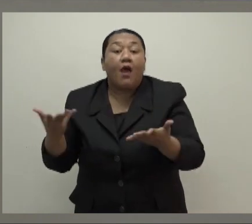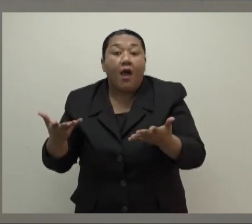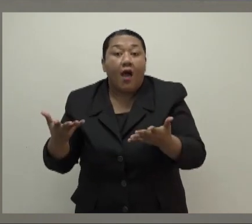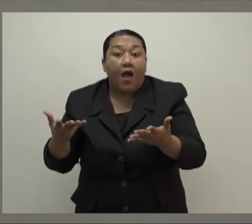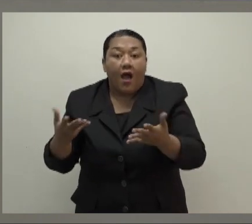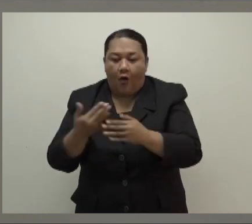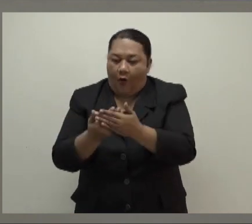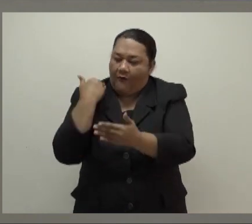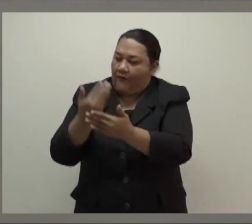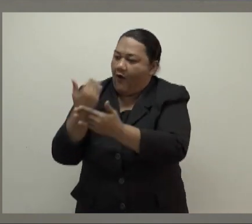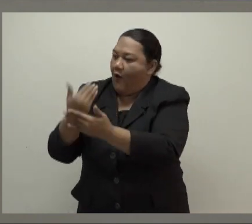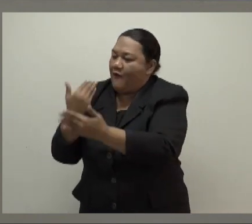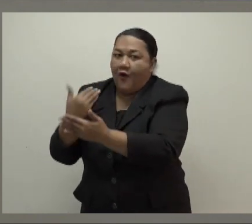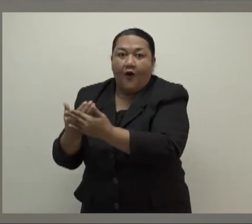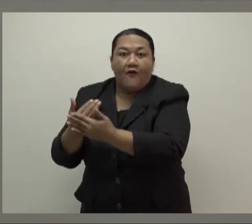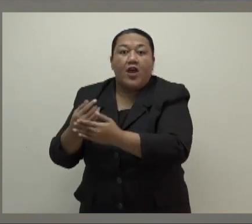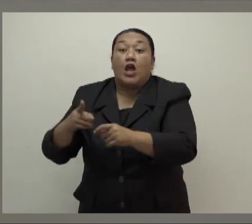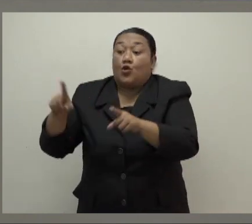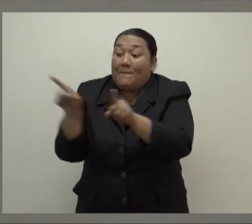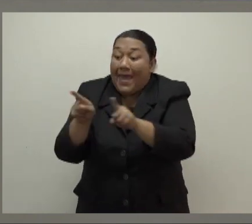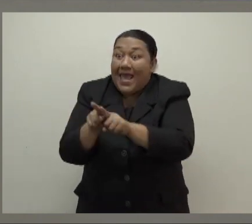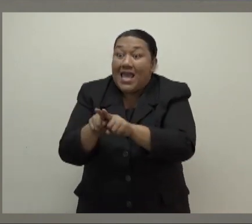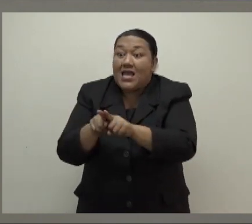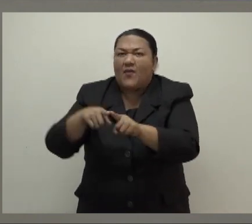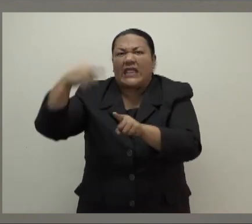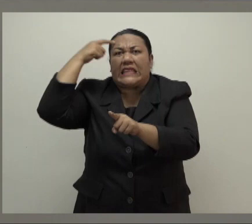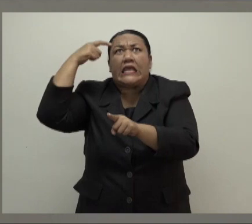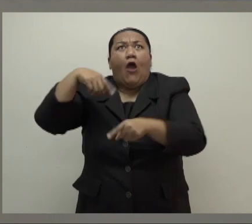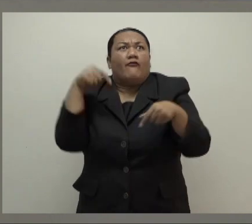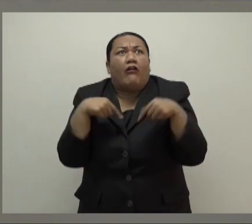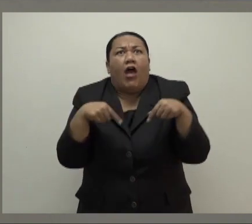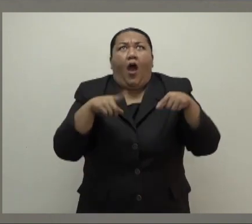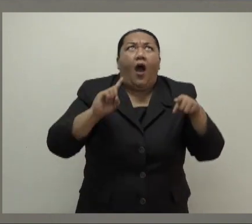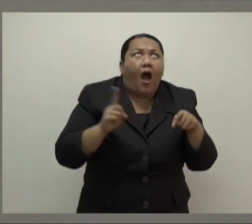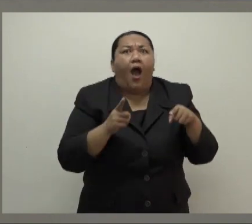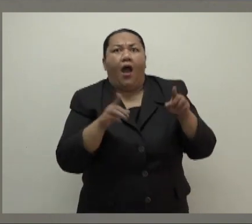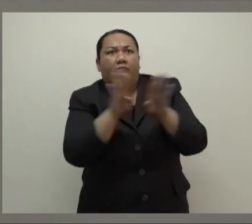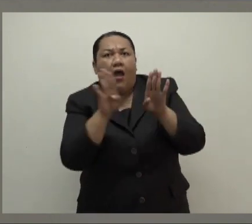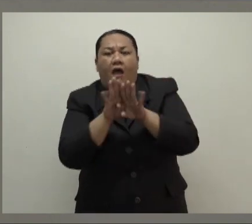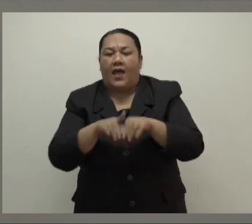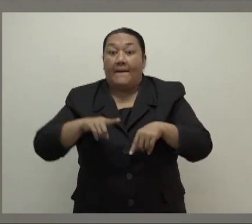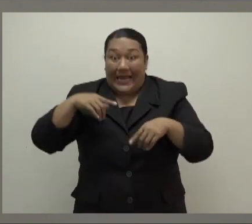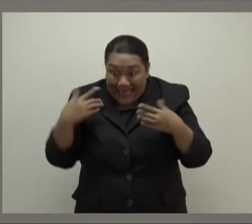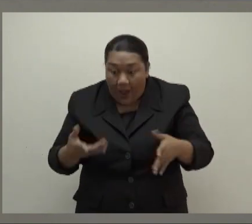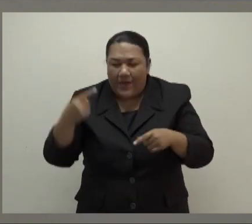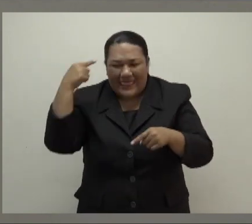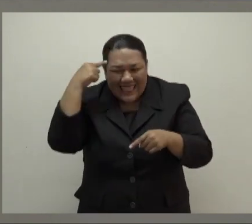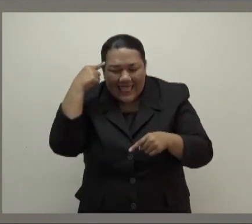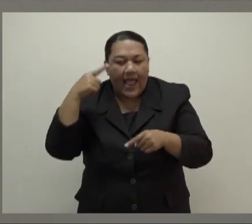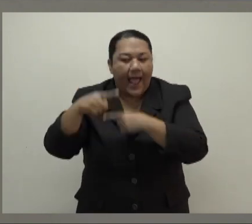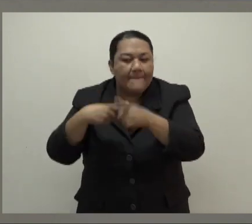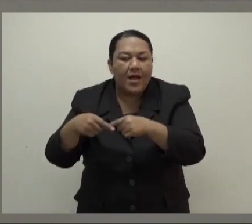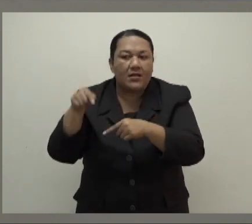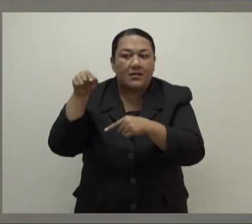remove our blinders and treat COVID as an endemic disease instead of a pandemic, not unlike the common flu.